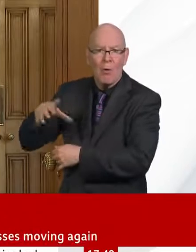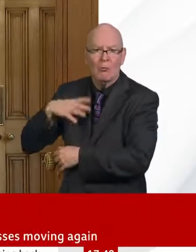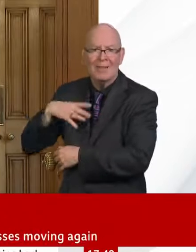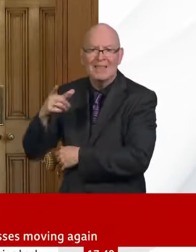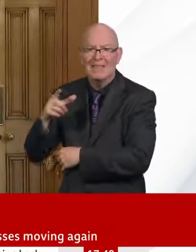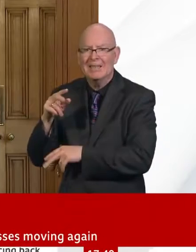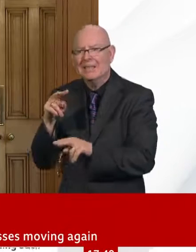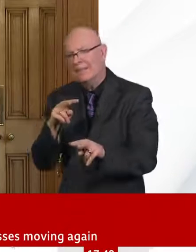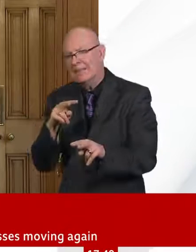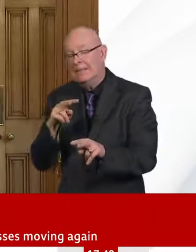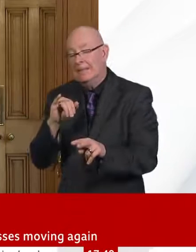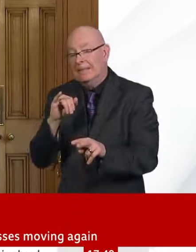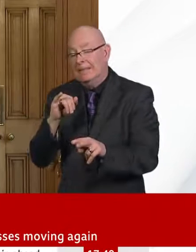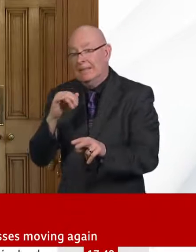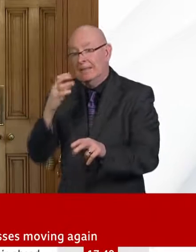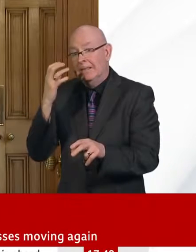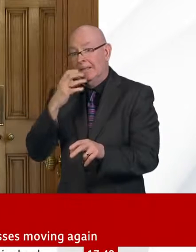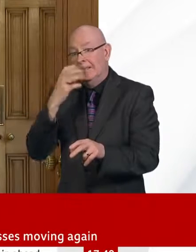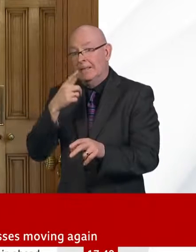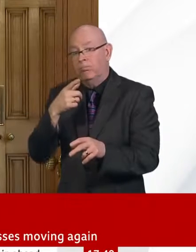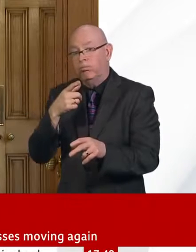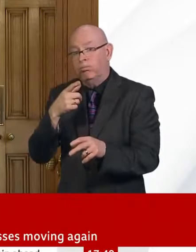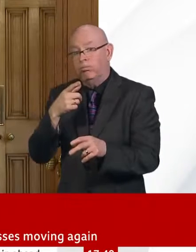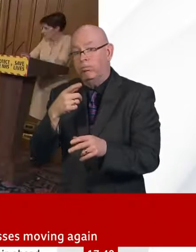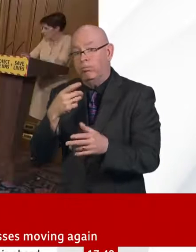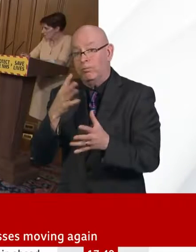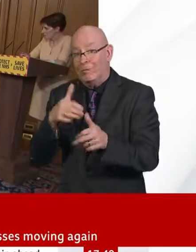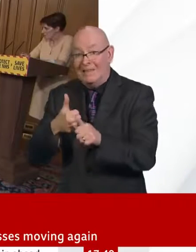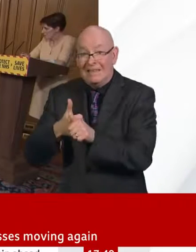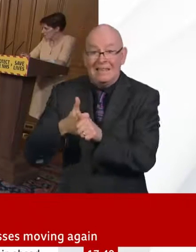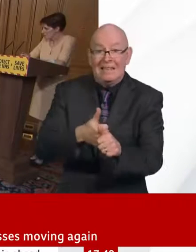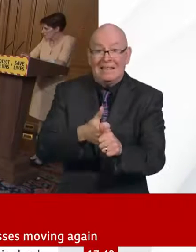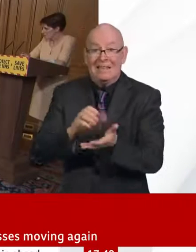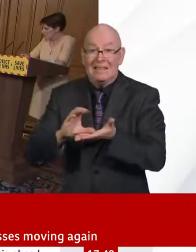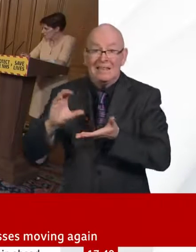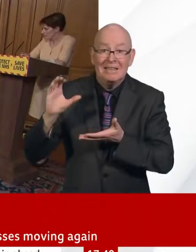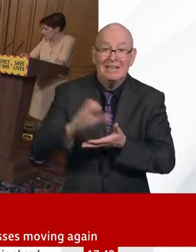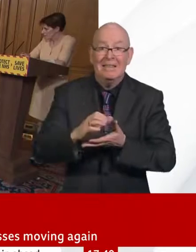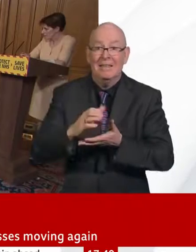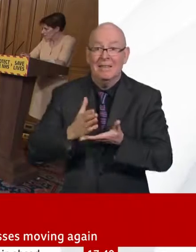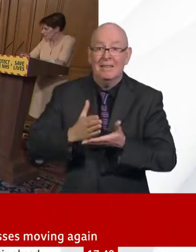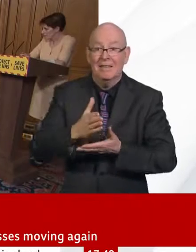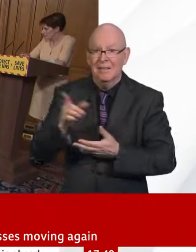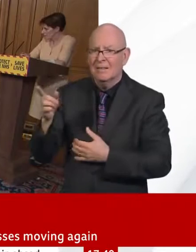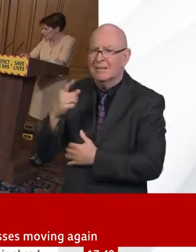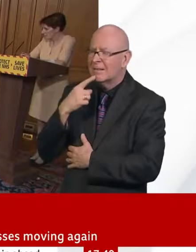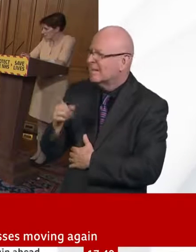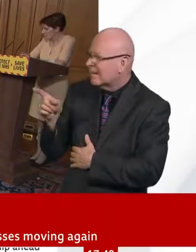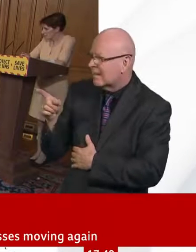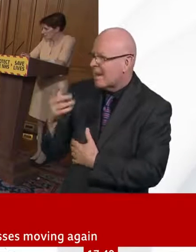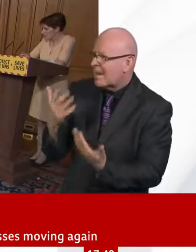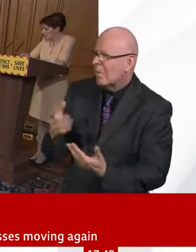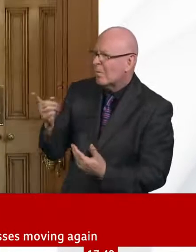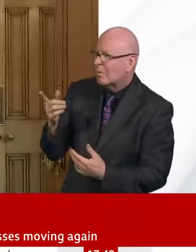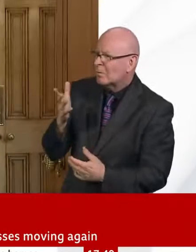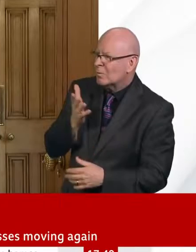pensioners help pay? Could there be maybe another decade of austerity for public services? Can you just give us an idea of where that you think that money is going to come from? How